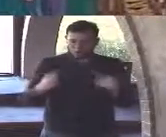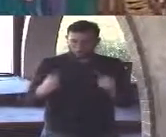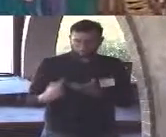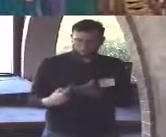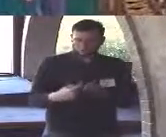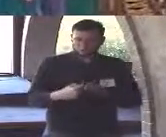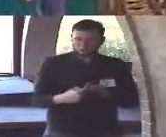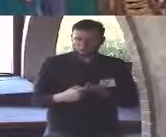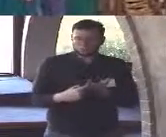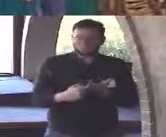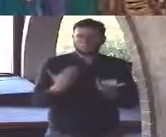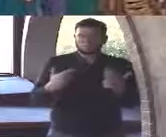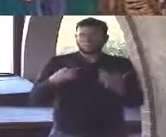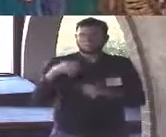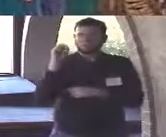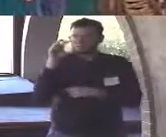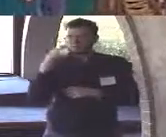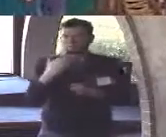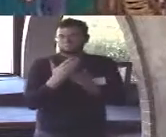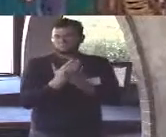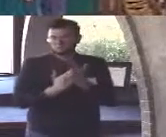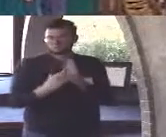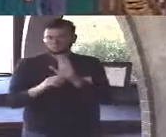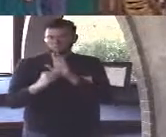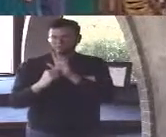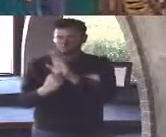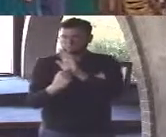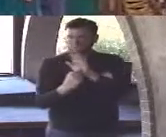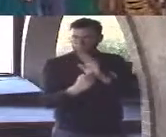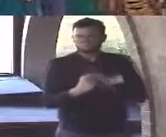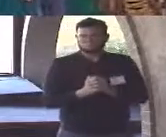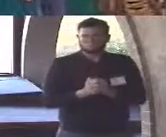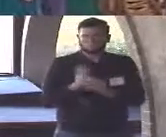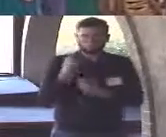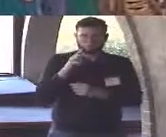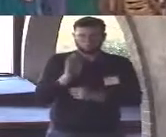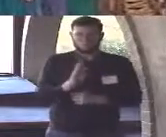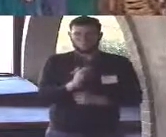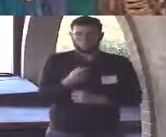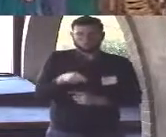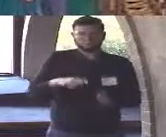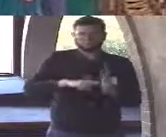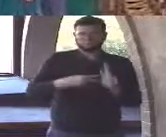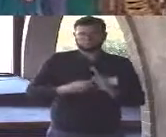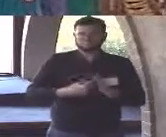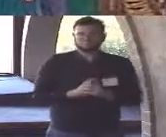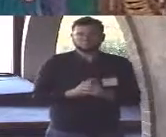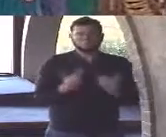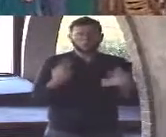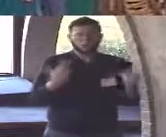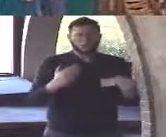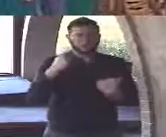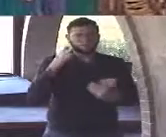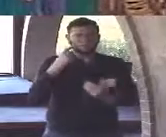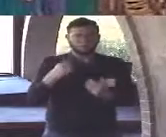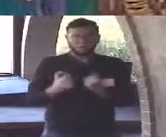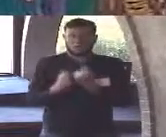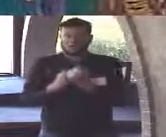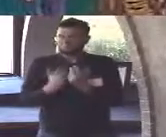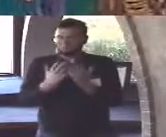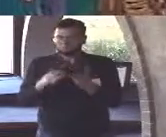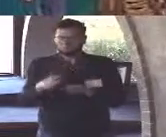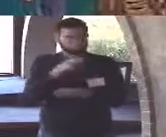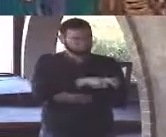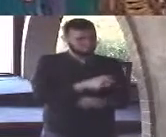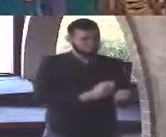demonstrate what Barthes is getting at let's say you enter into a contract with another party we'll call this other party Bob so Bob